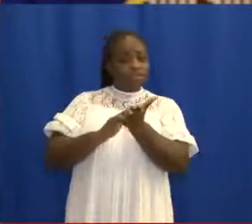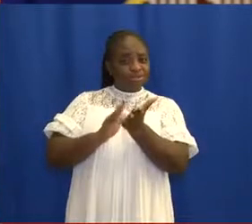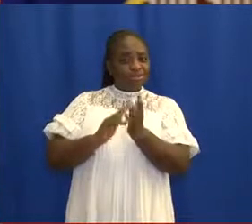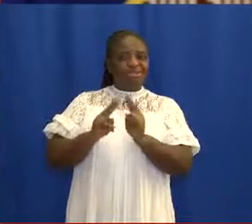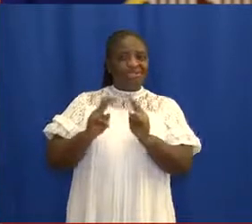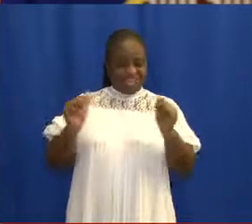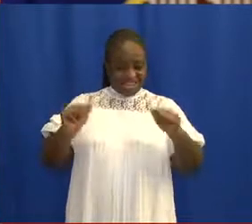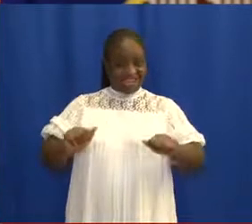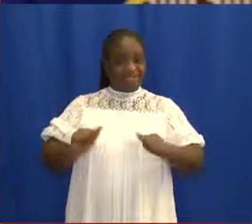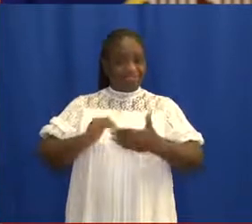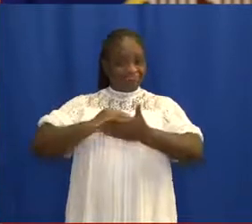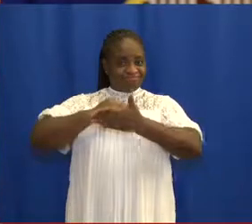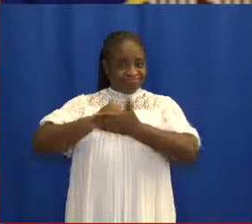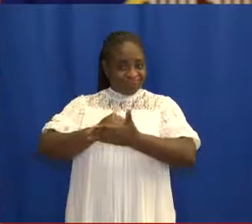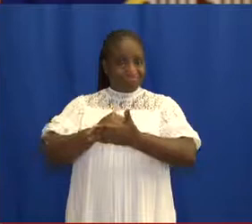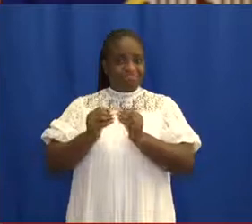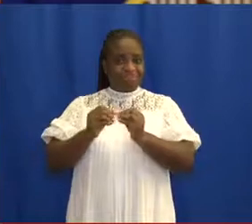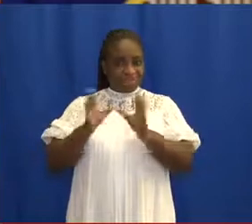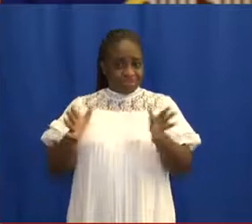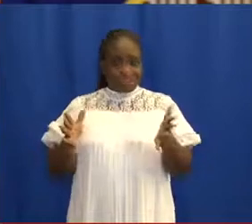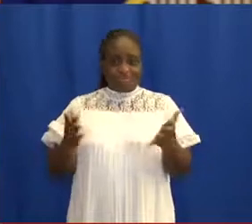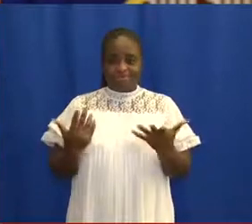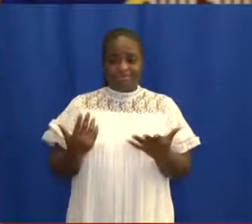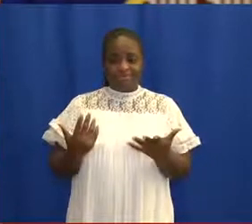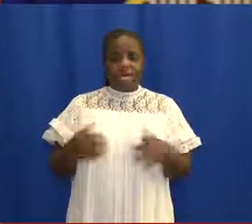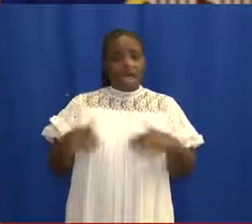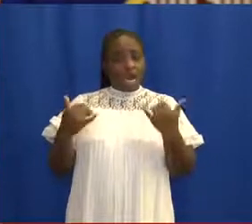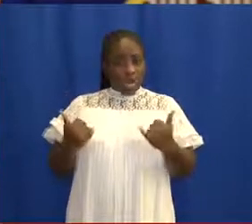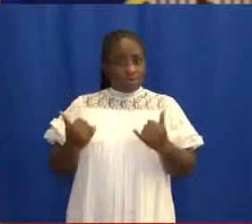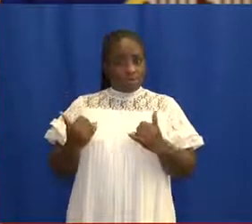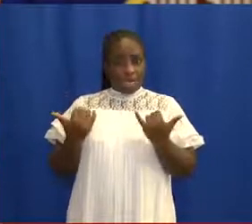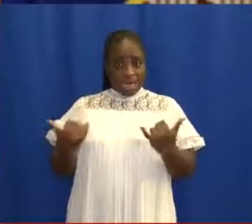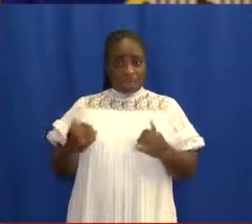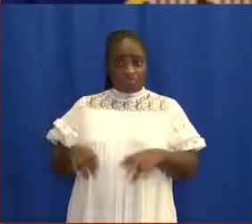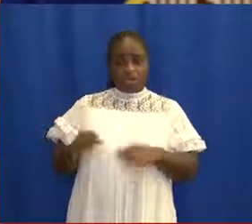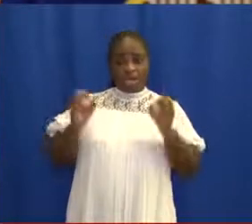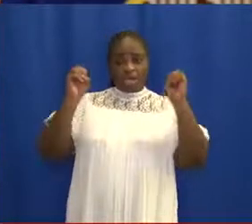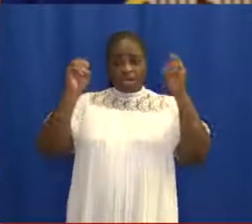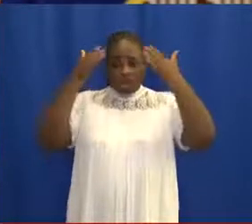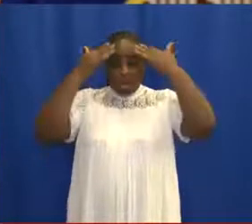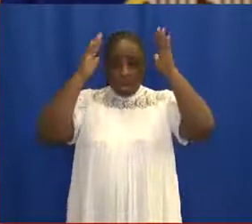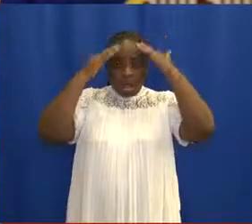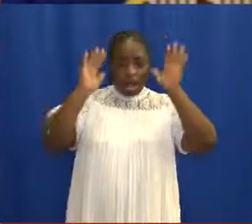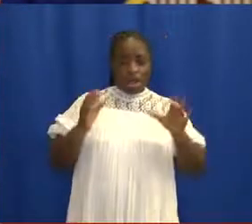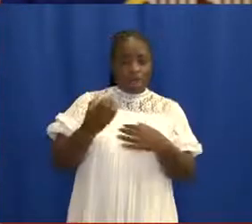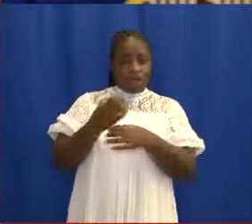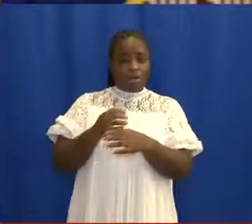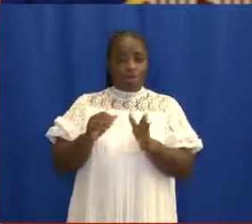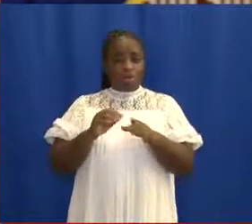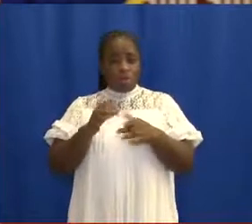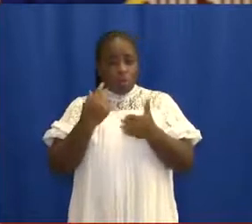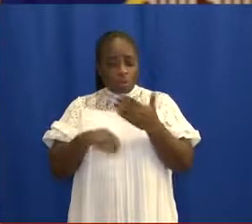schools so we can contain any reported cases. As we step up public education and enforcement